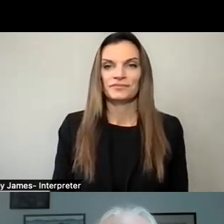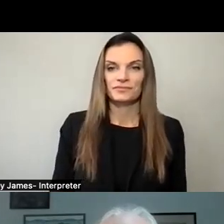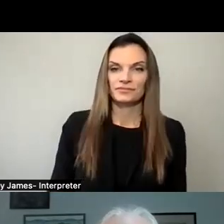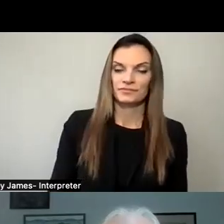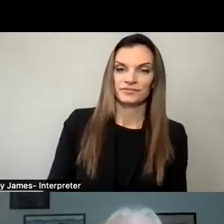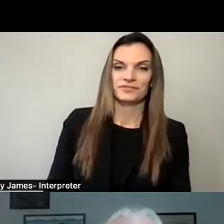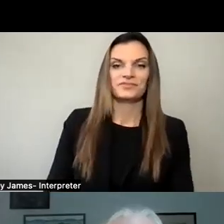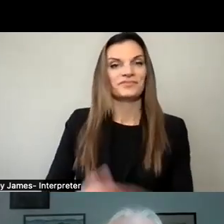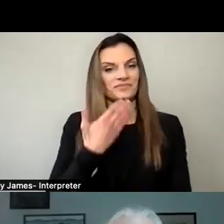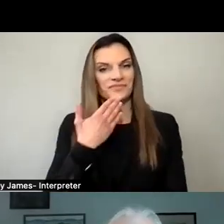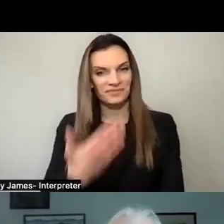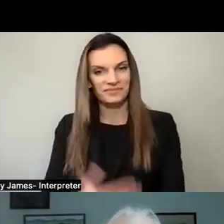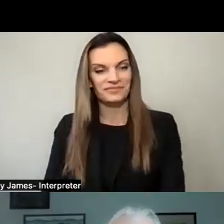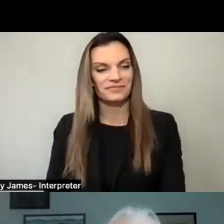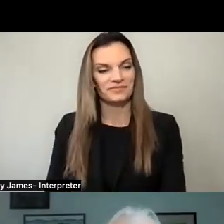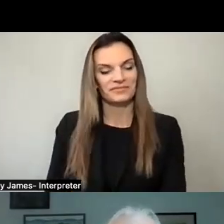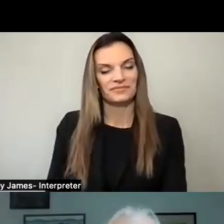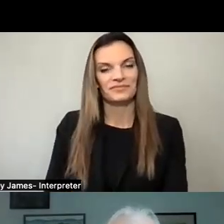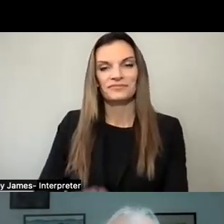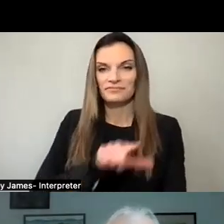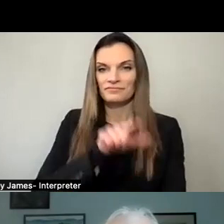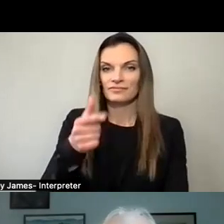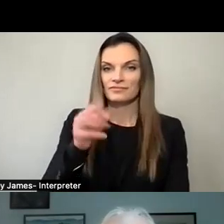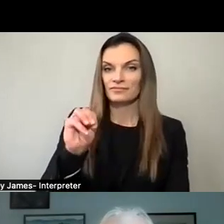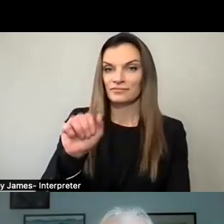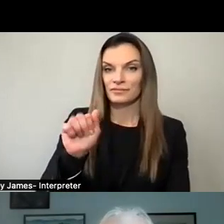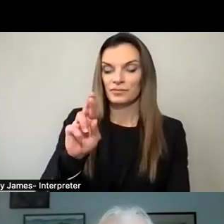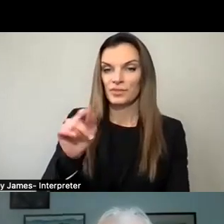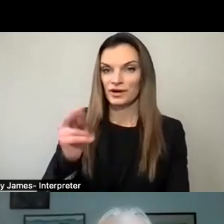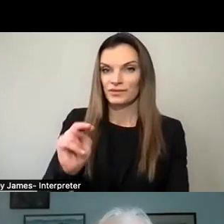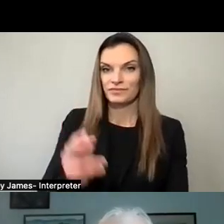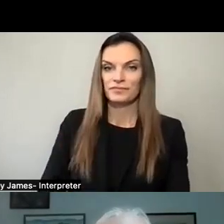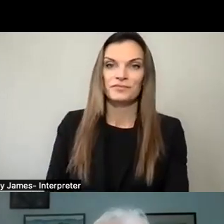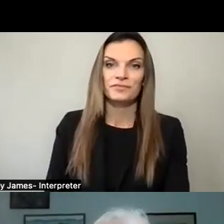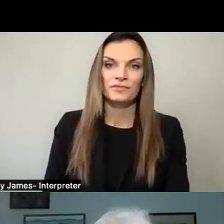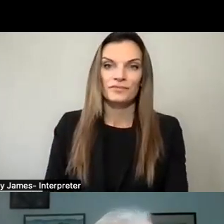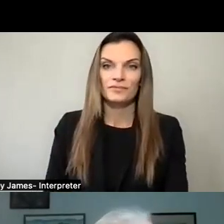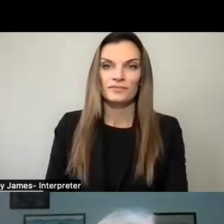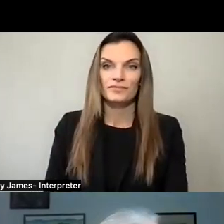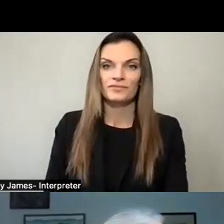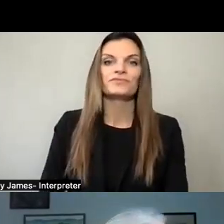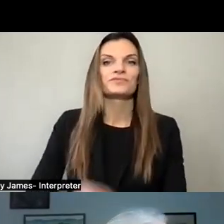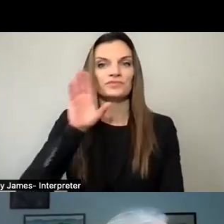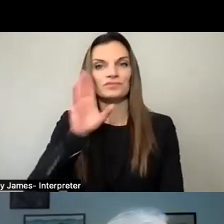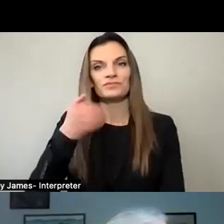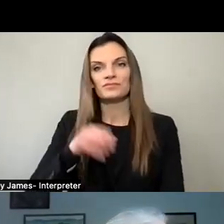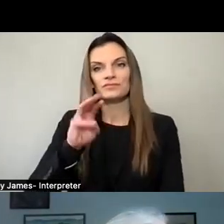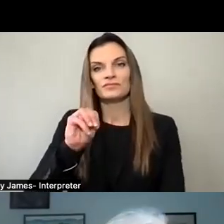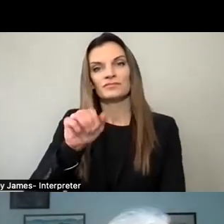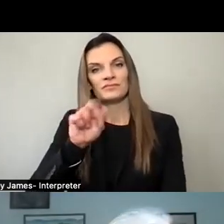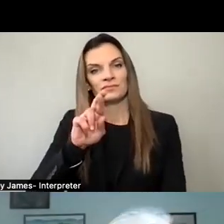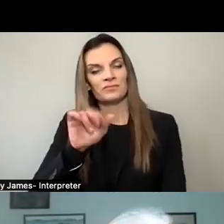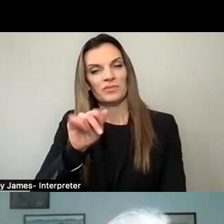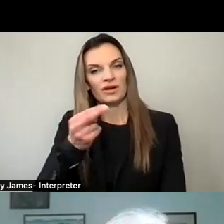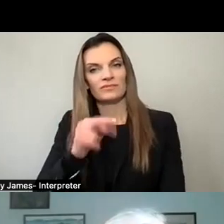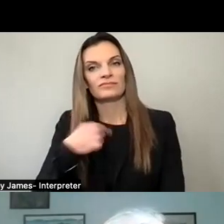Thank you. And now, Martin, your opening statement, please. Hello. My name is Martin Rutna. I'm